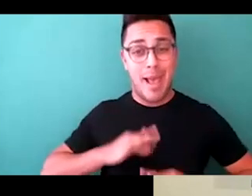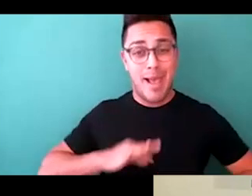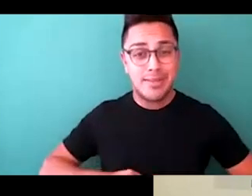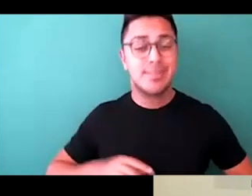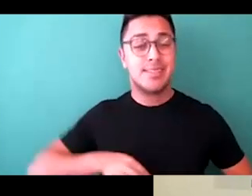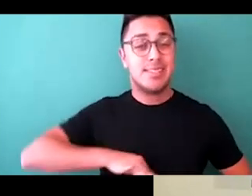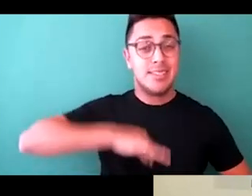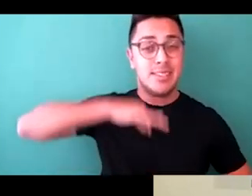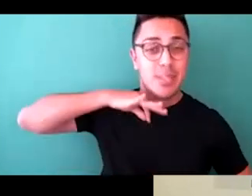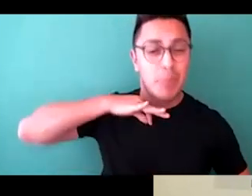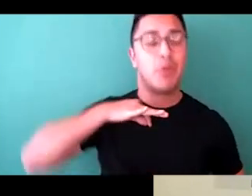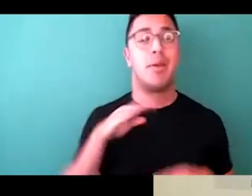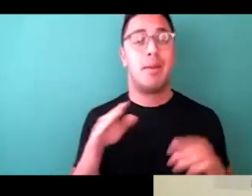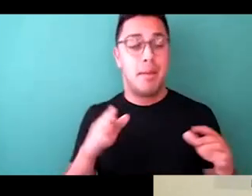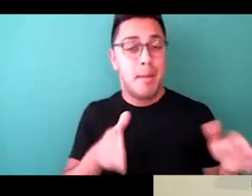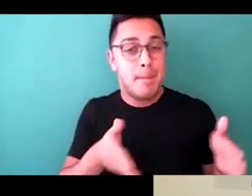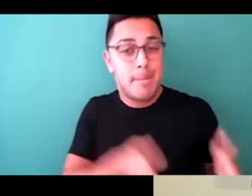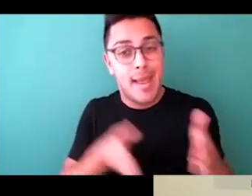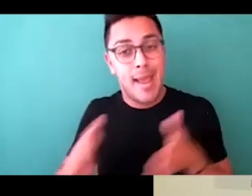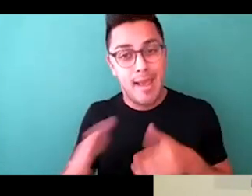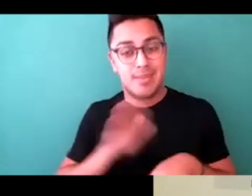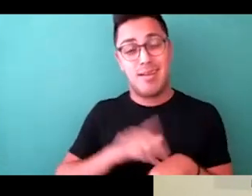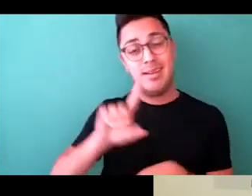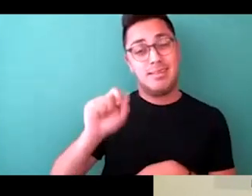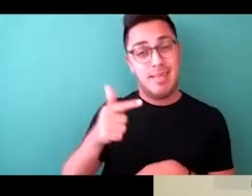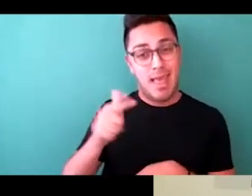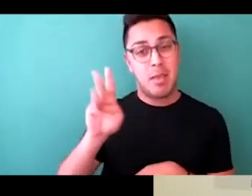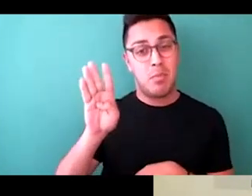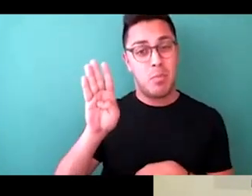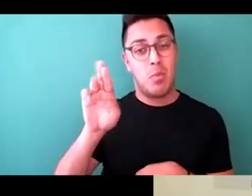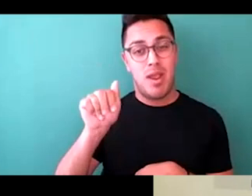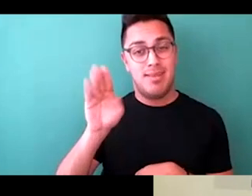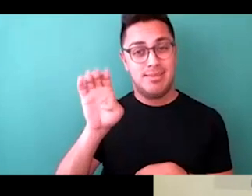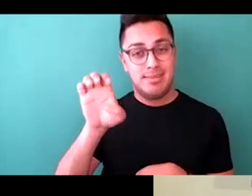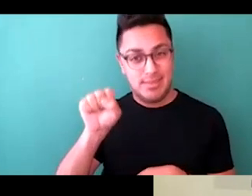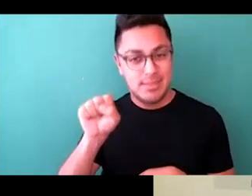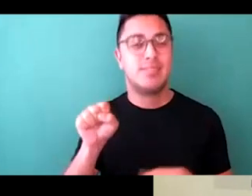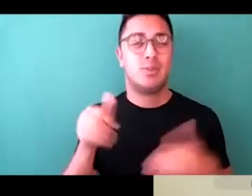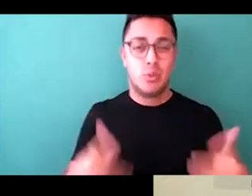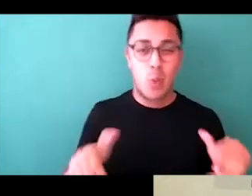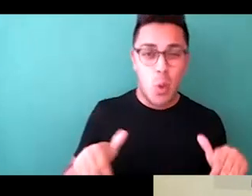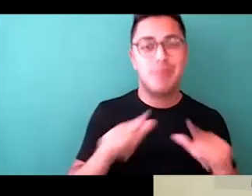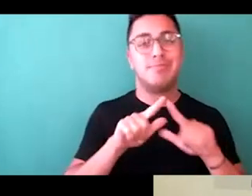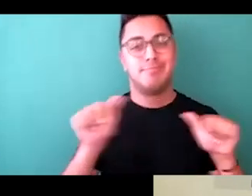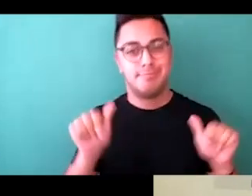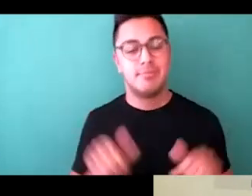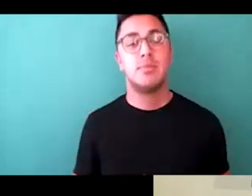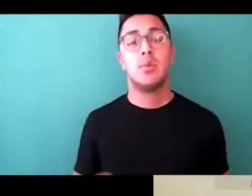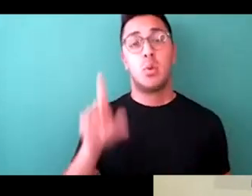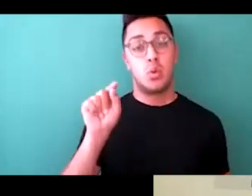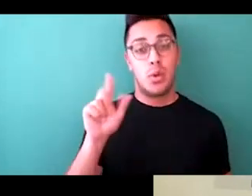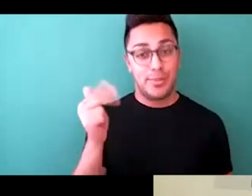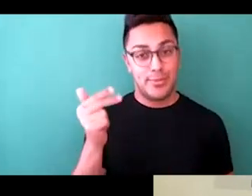his leg braces, putting on shoes, et cetera. So I decided in 2013 to have a small goal